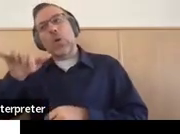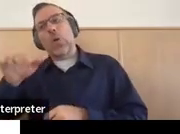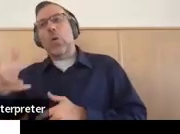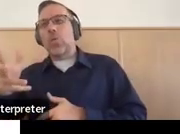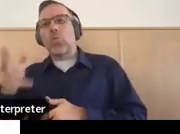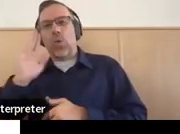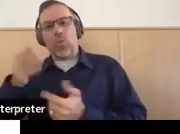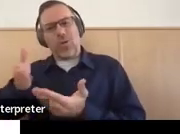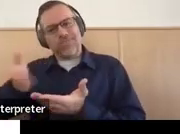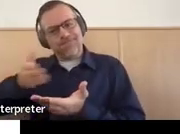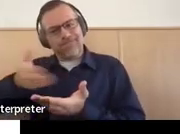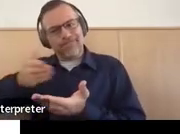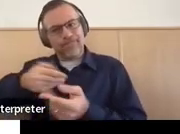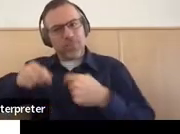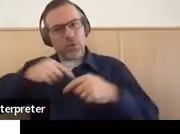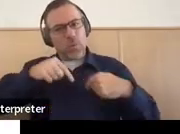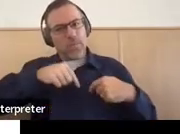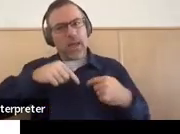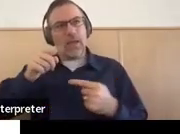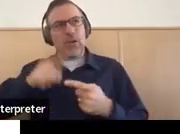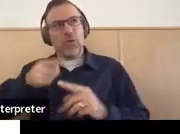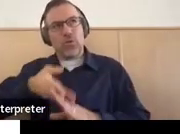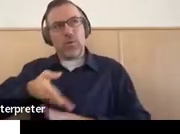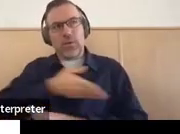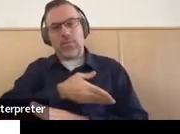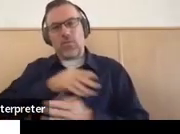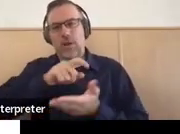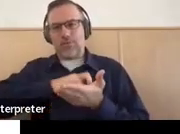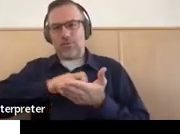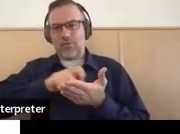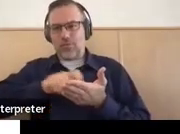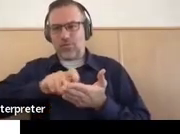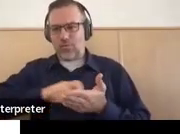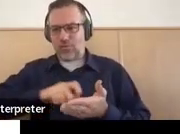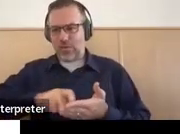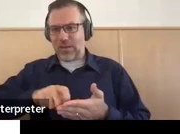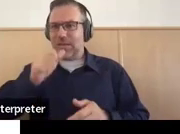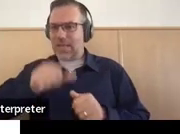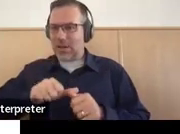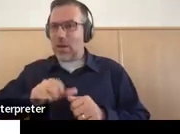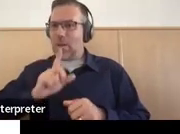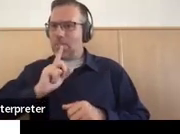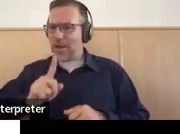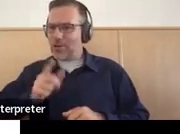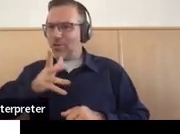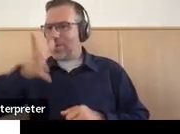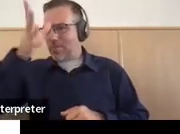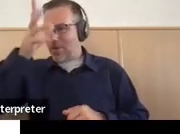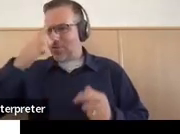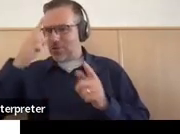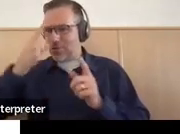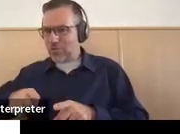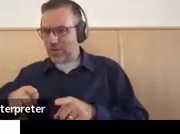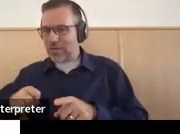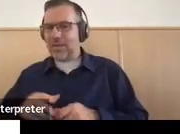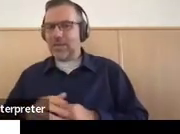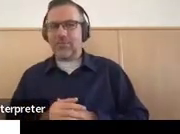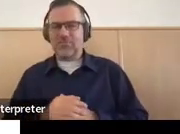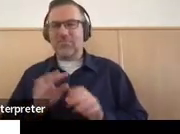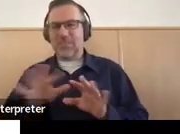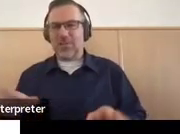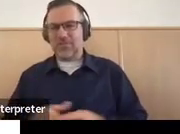the prior written consent, make sure the parents were okay with that. Let's look Let's at the prior written notice, we